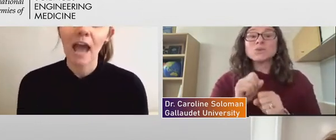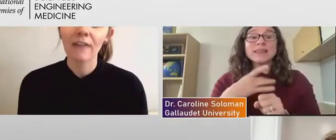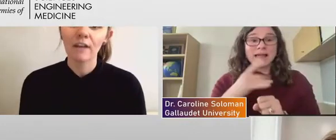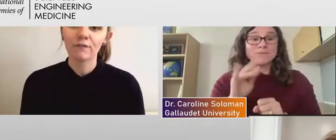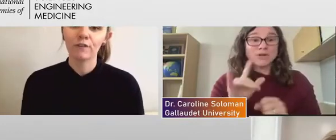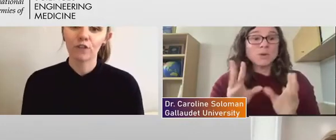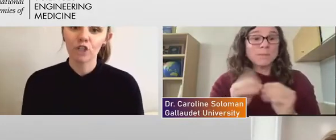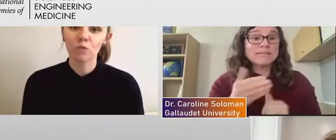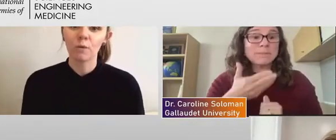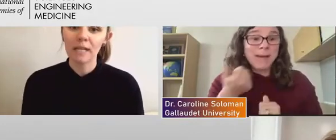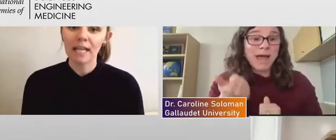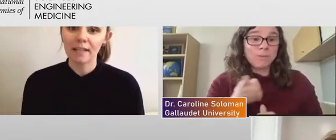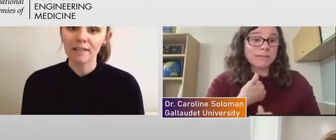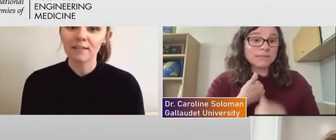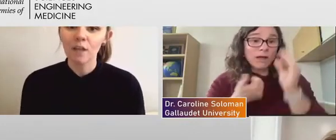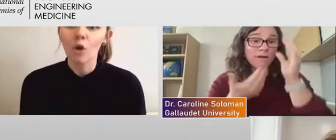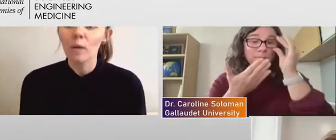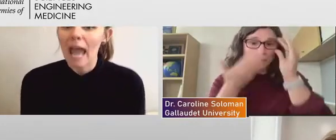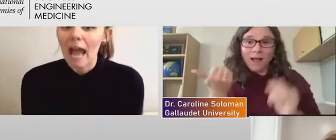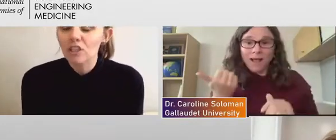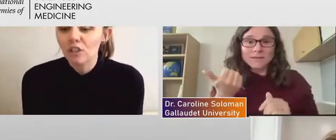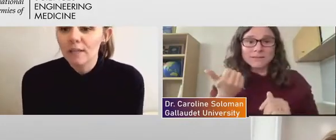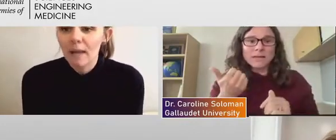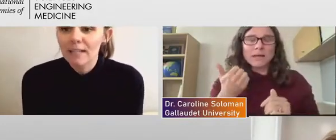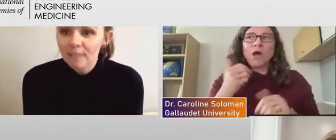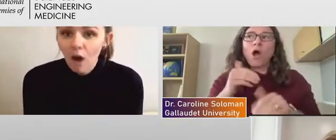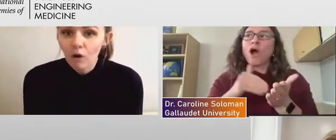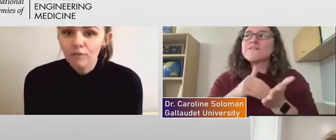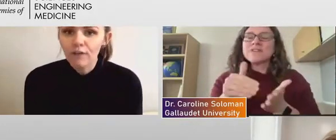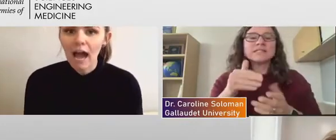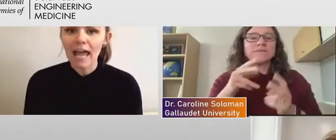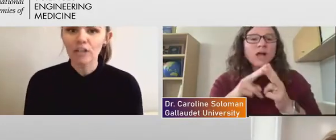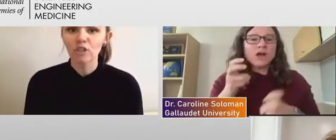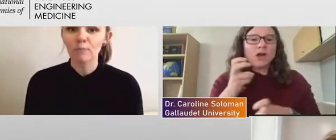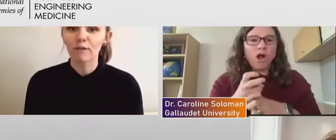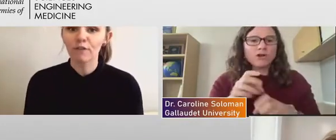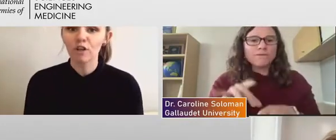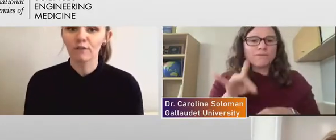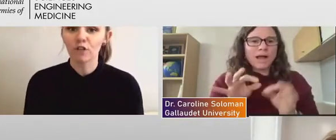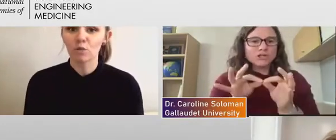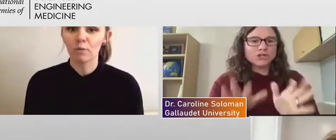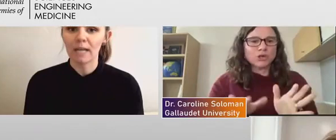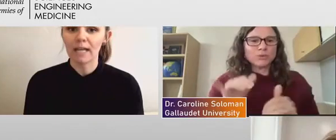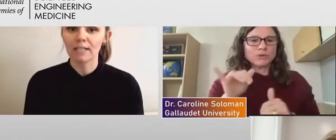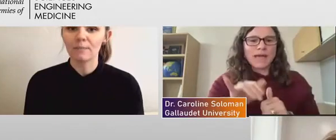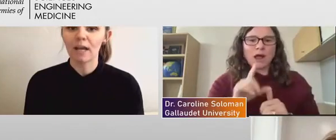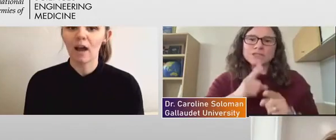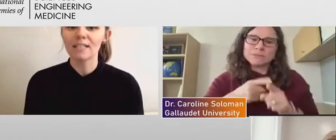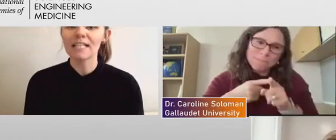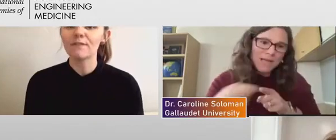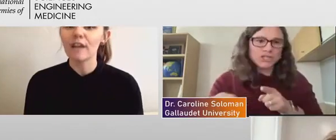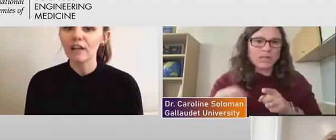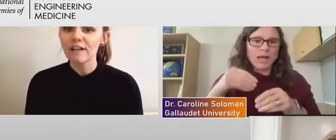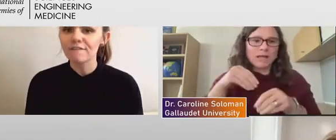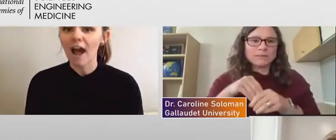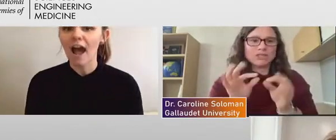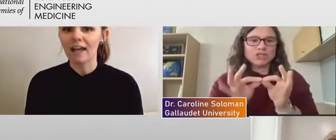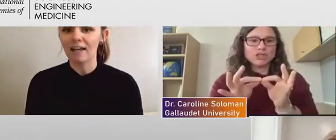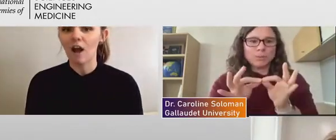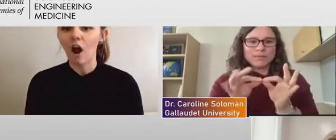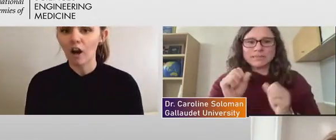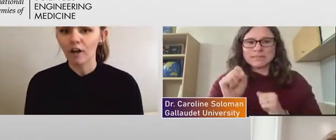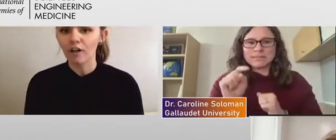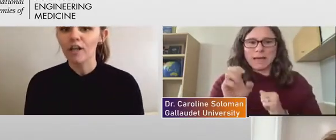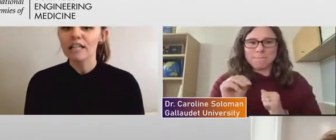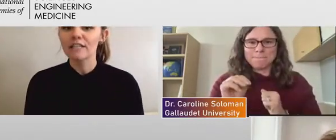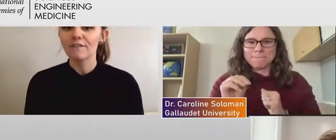And then for virtual meetings, we actually, myself, I actually prefer the virtual meetings because it's very fine,